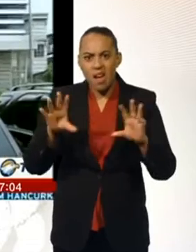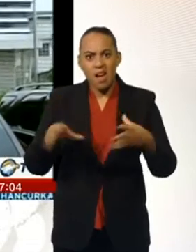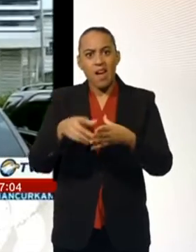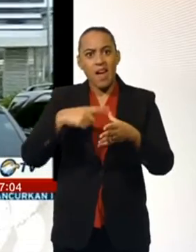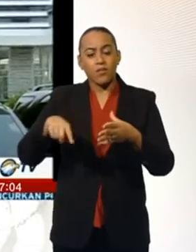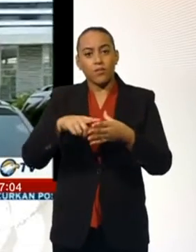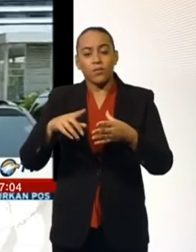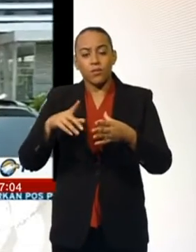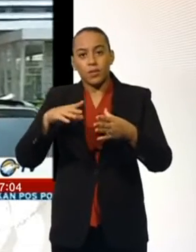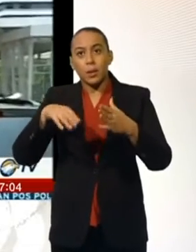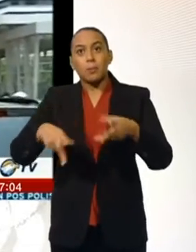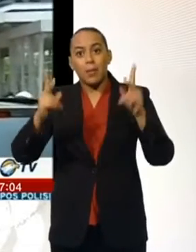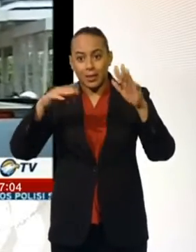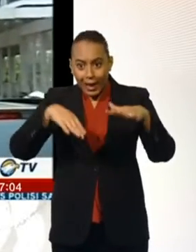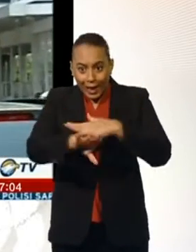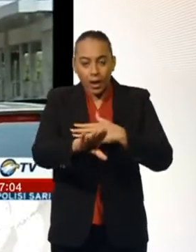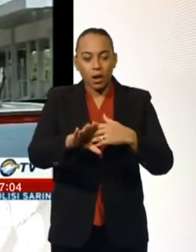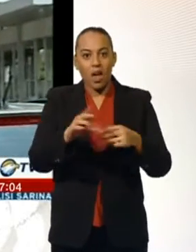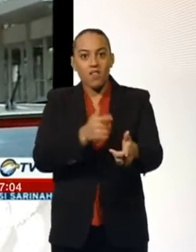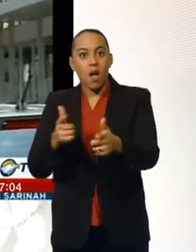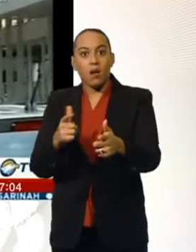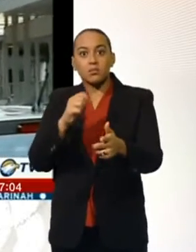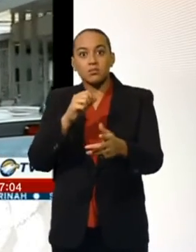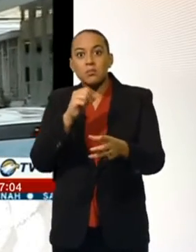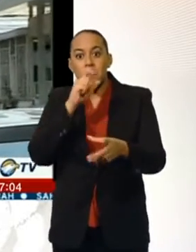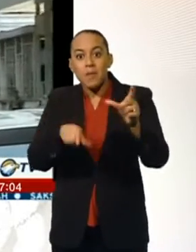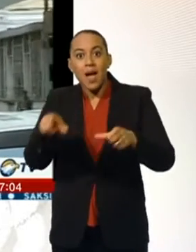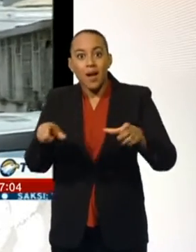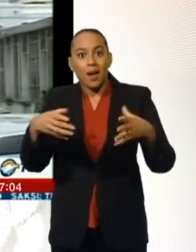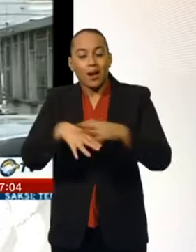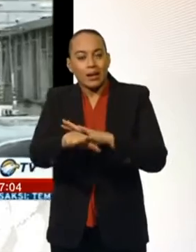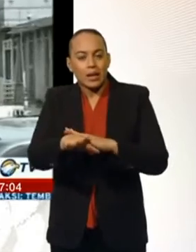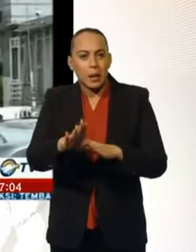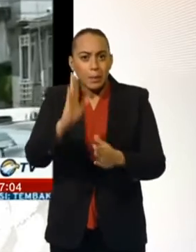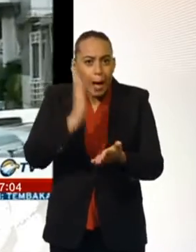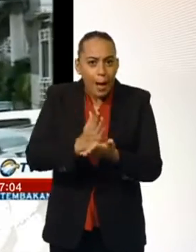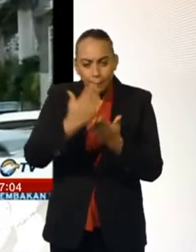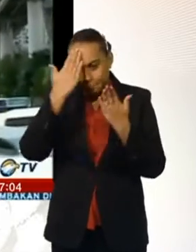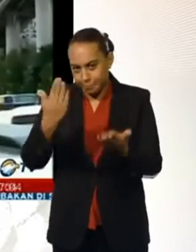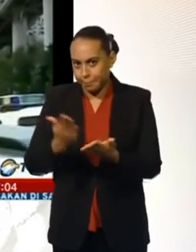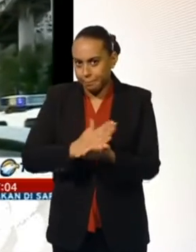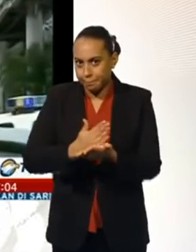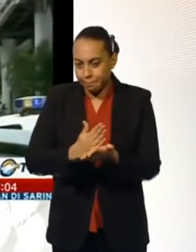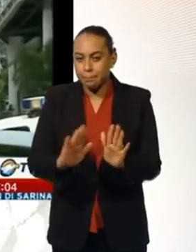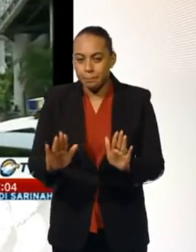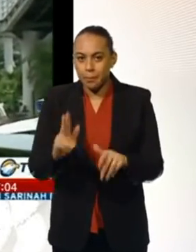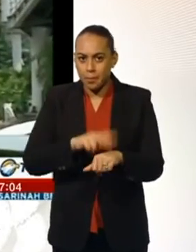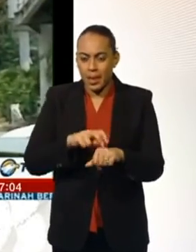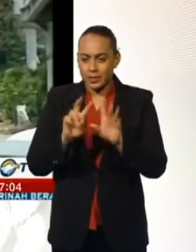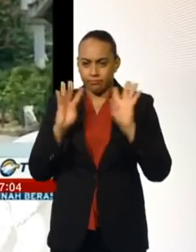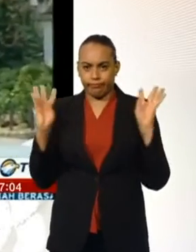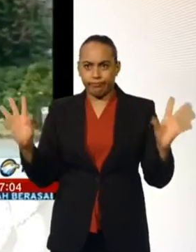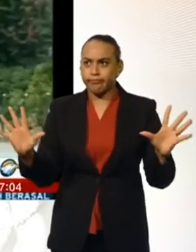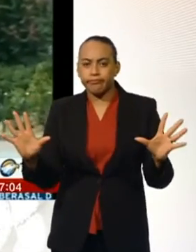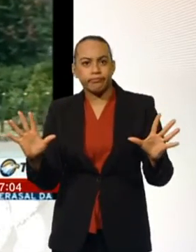inside the building where the Starbucks cafe is, but these are unconfirmed. Police have surrounded the